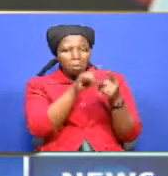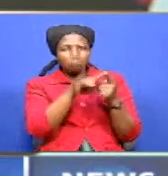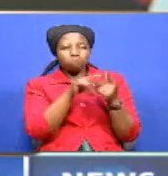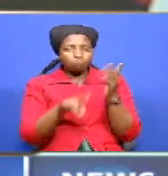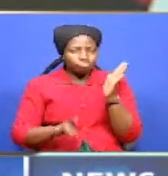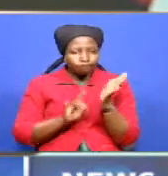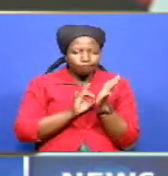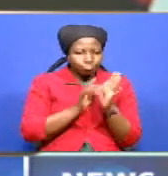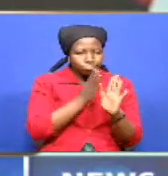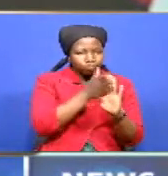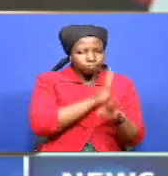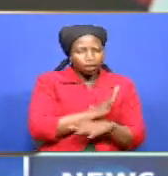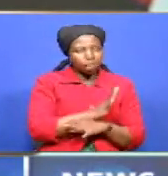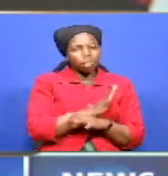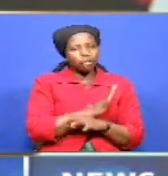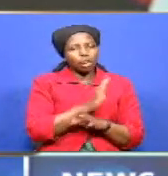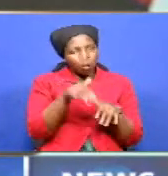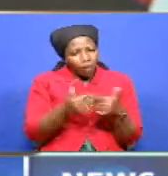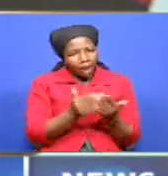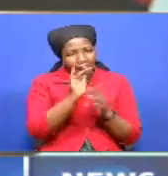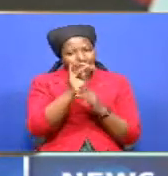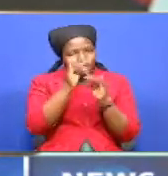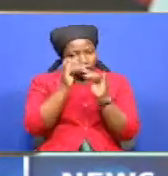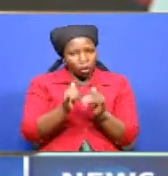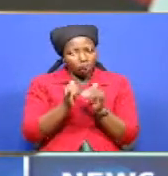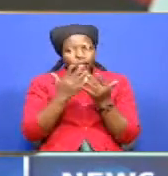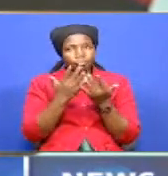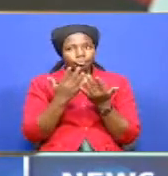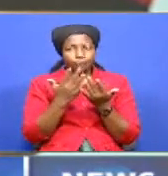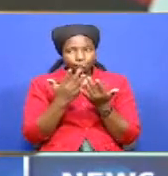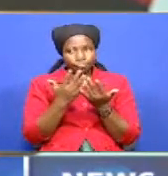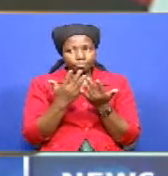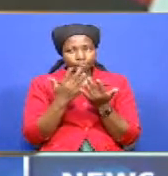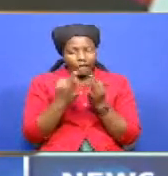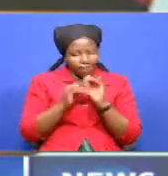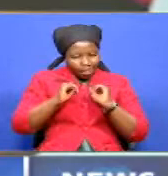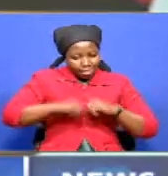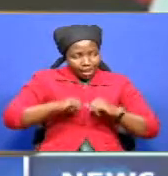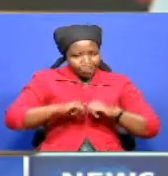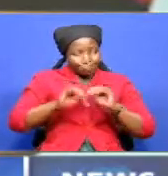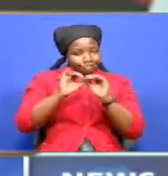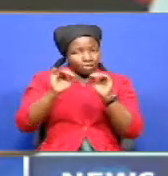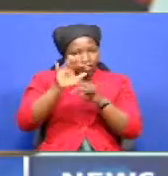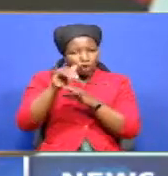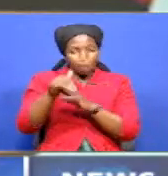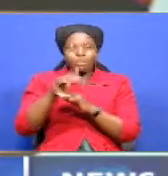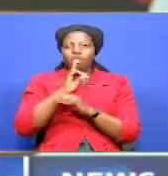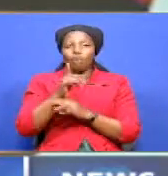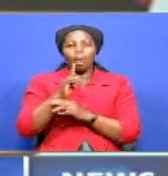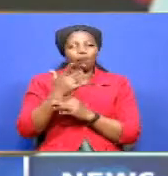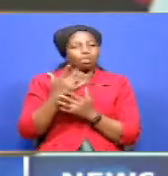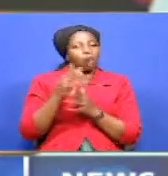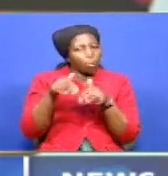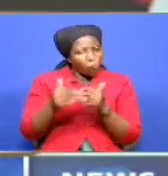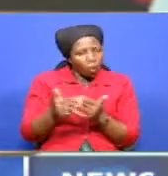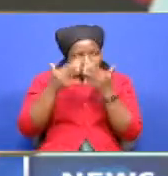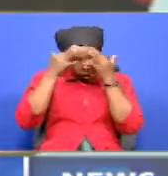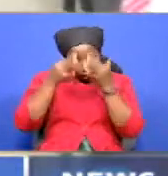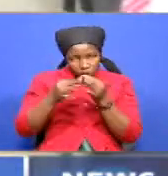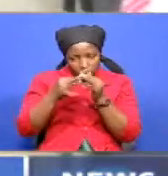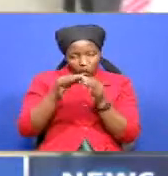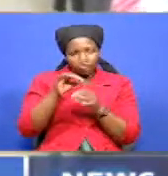from the electorate if they don't agree with the direction the party has taken. Sofine Acheng Omar with more details.